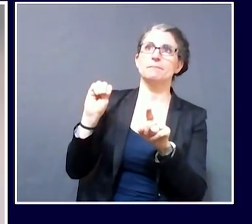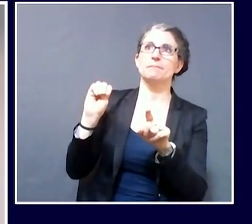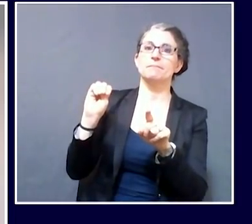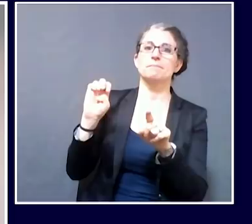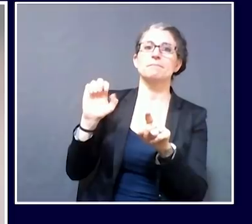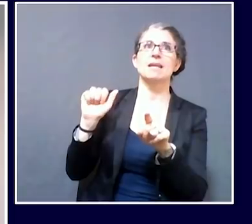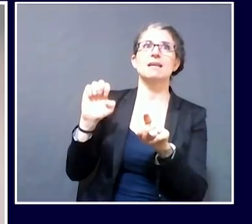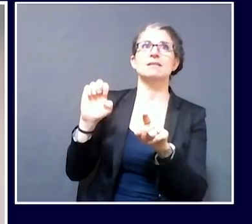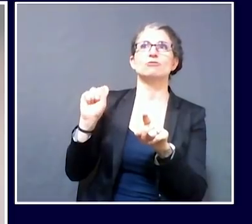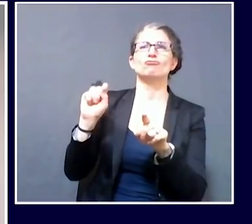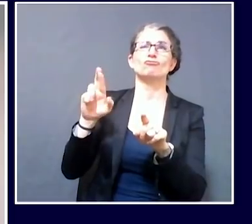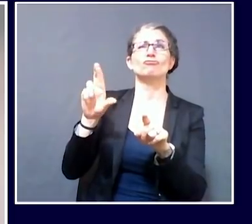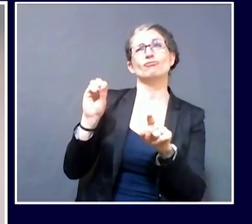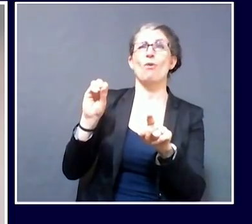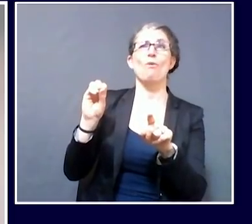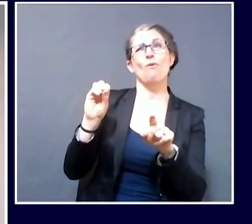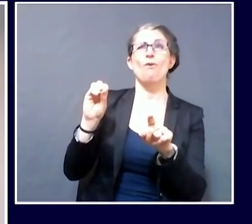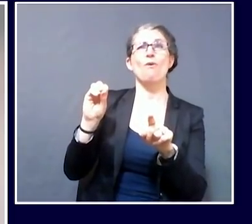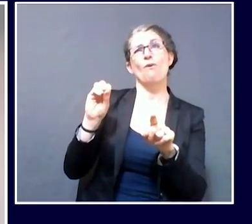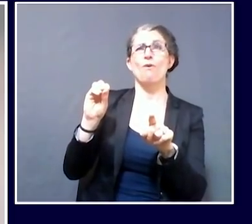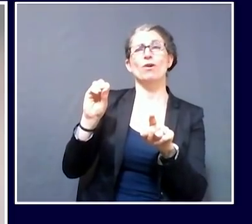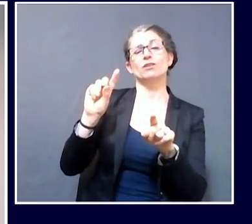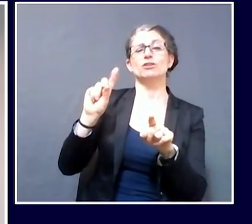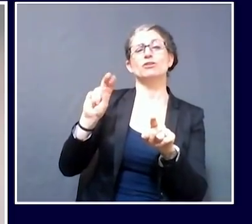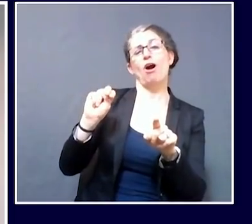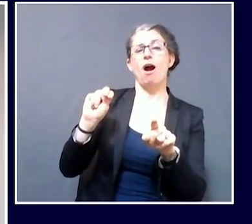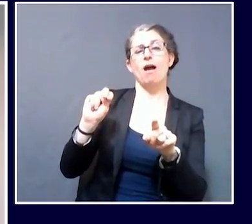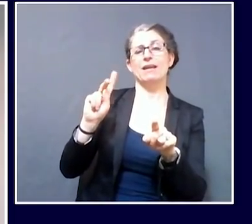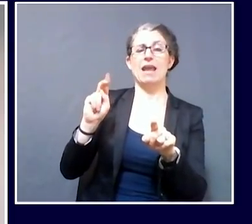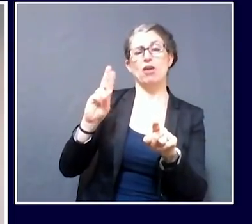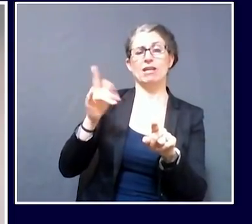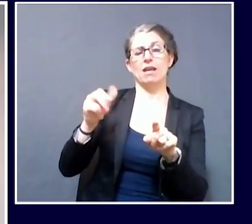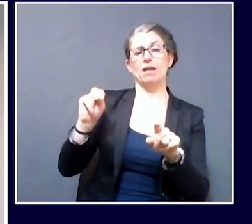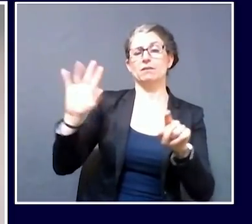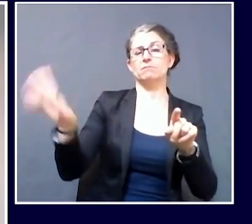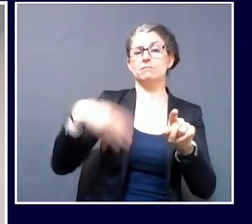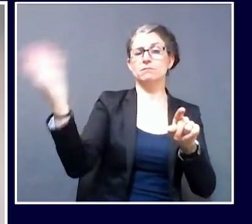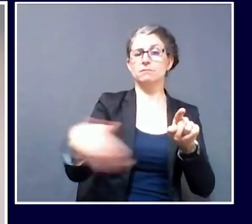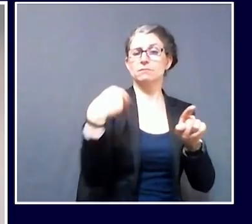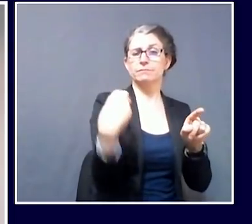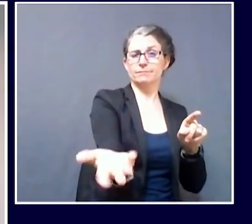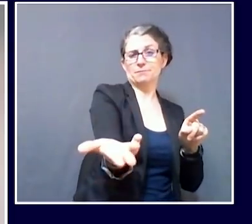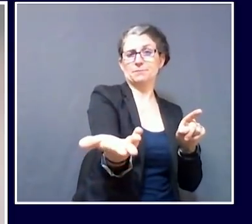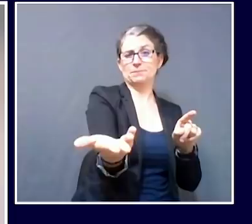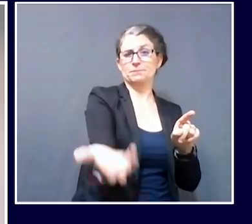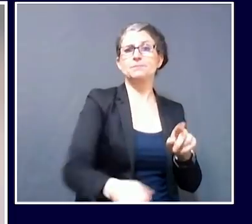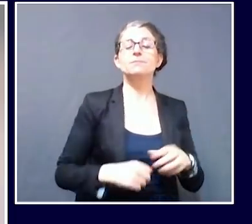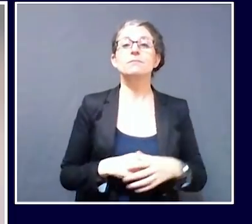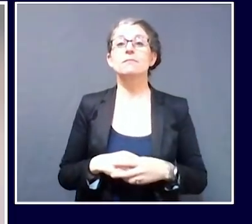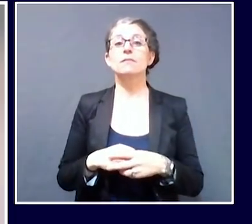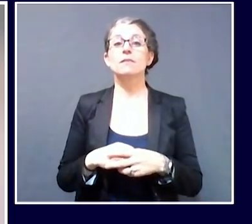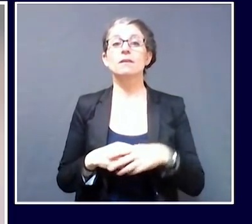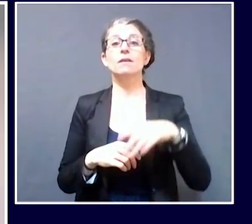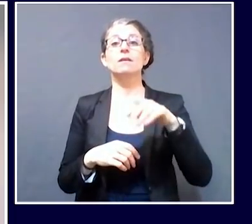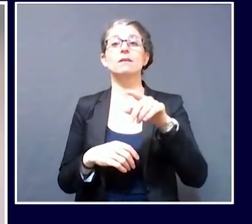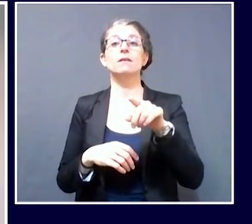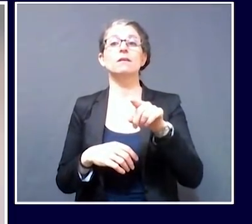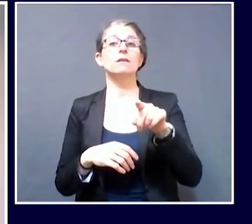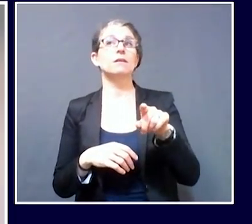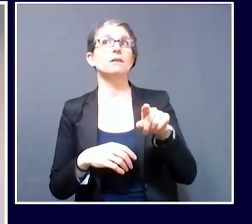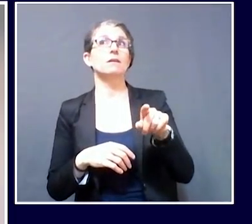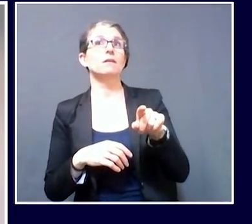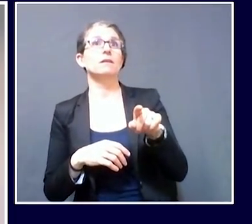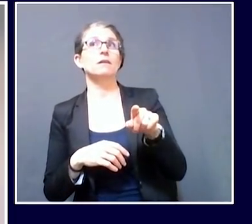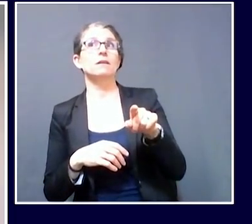much, Dr. Shaw. Question, first of all, about somewhat along the lines of what we talked about